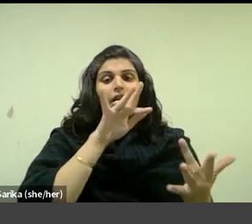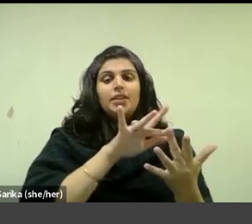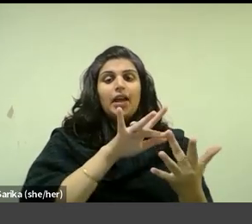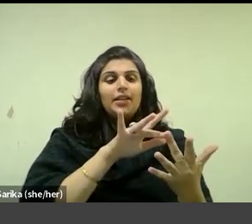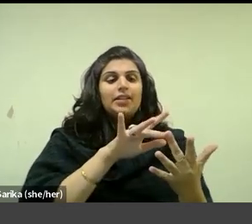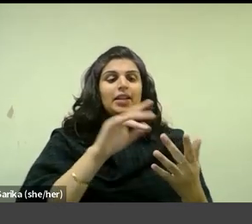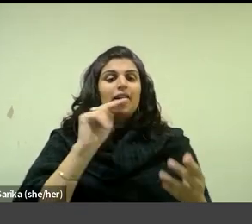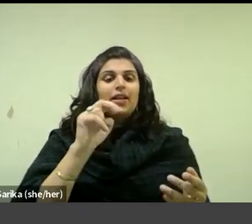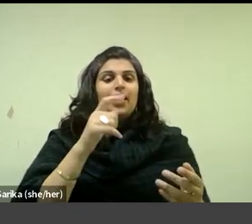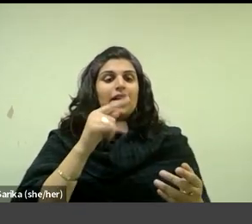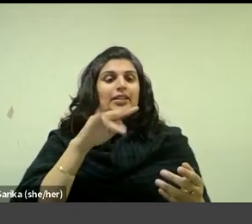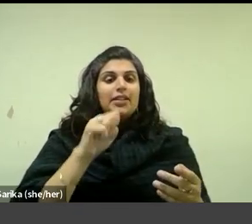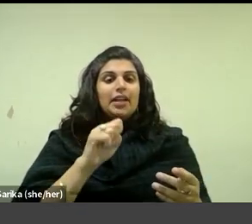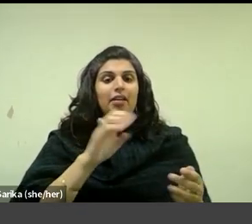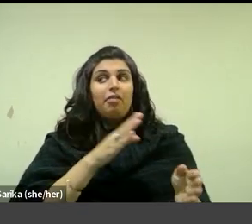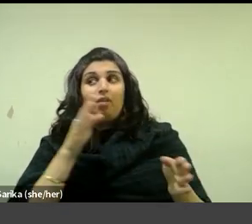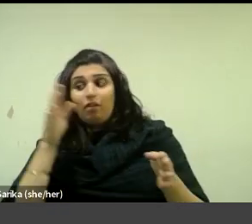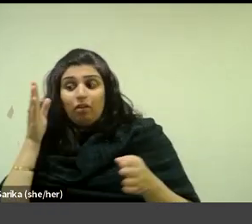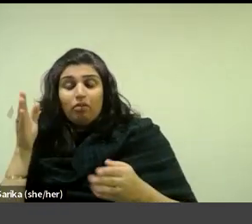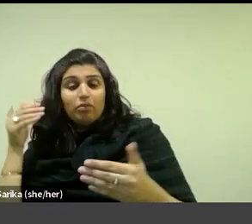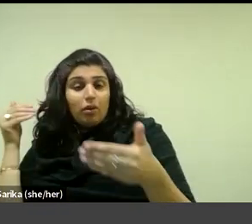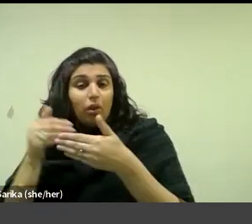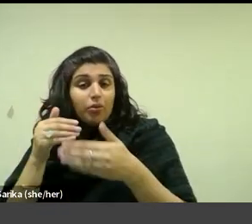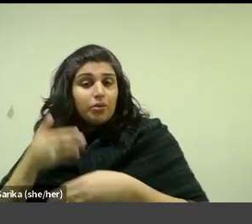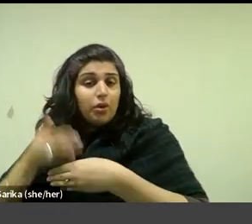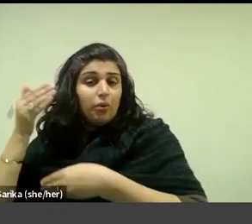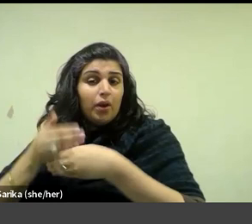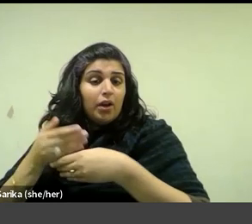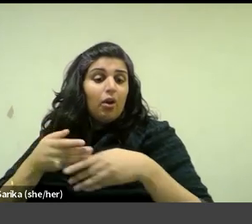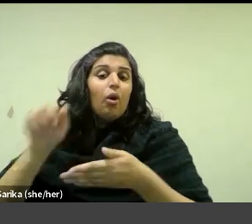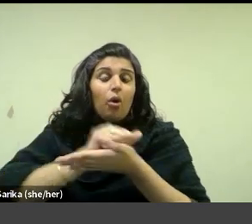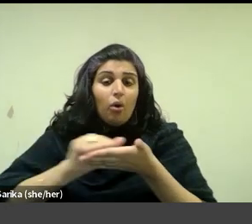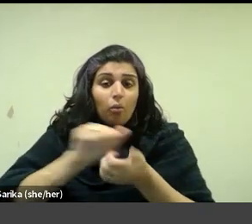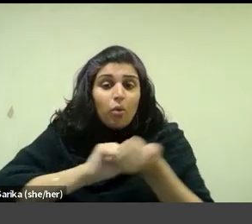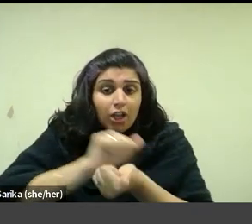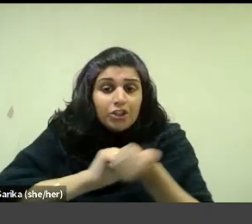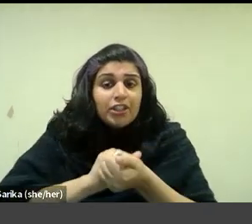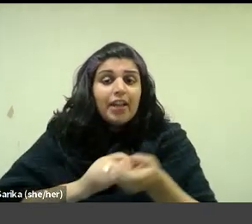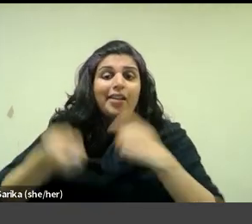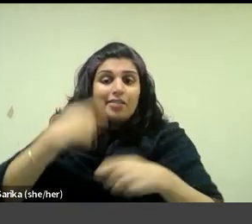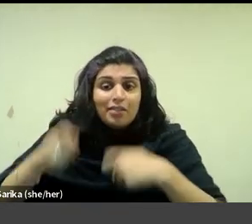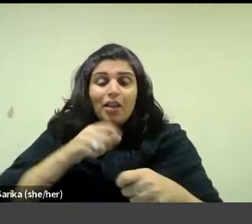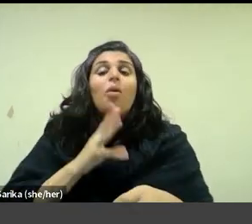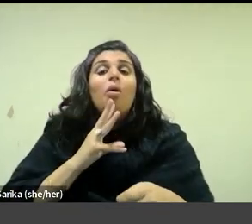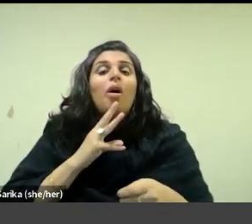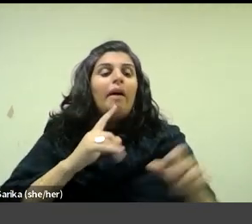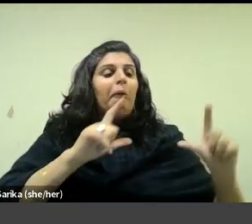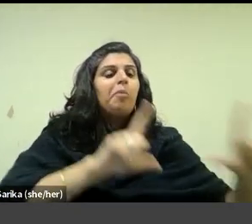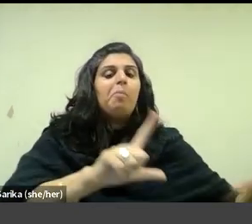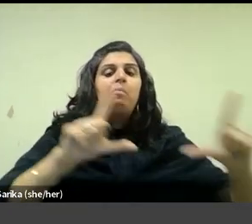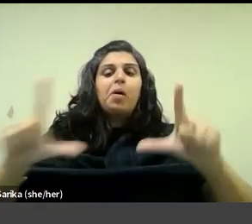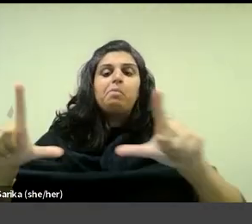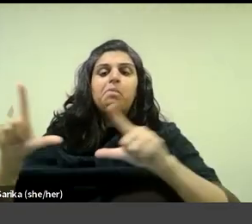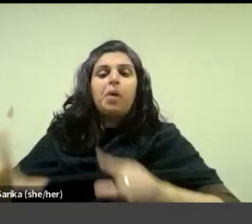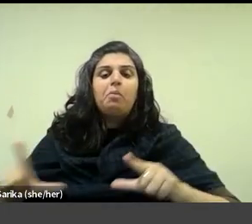by a window, washing the print in frequently changed water, fixing and then laying each print out to dry on